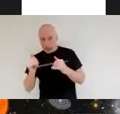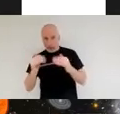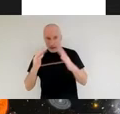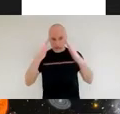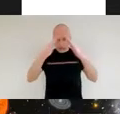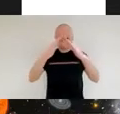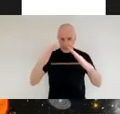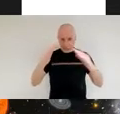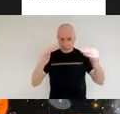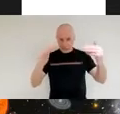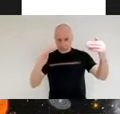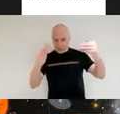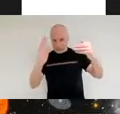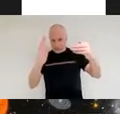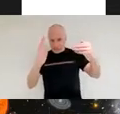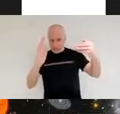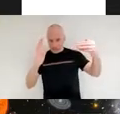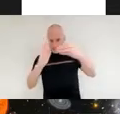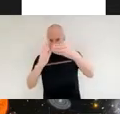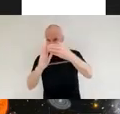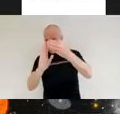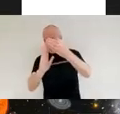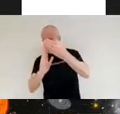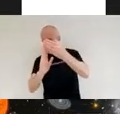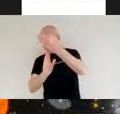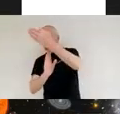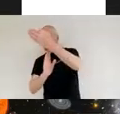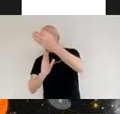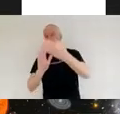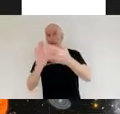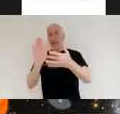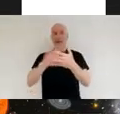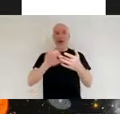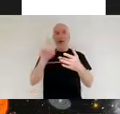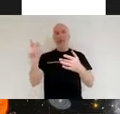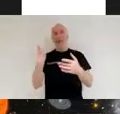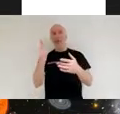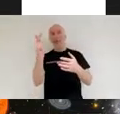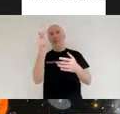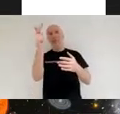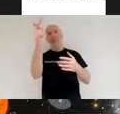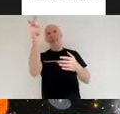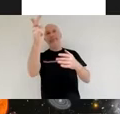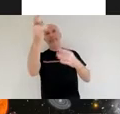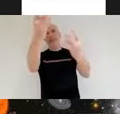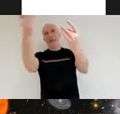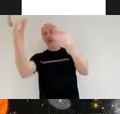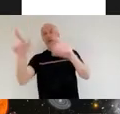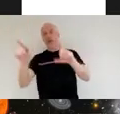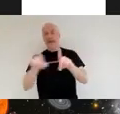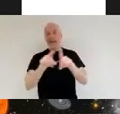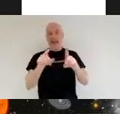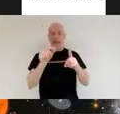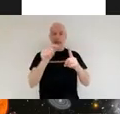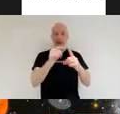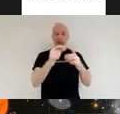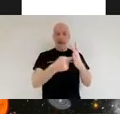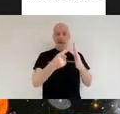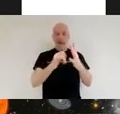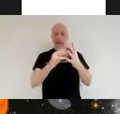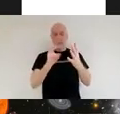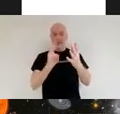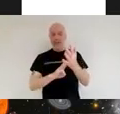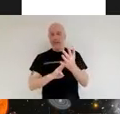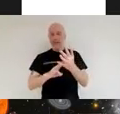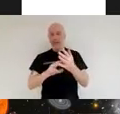the infrared light that's coming from these distant objects so just like you can use a prism to split visible light into the different colors